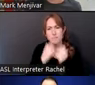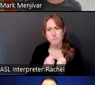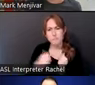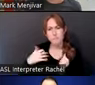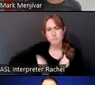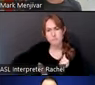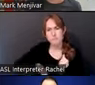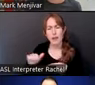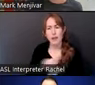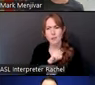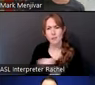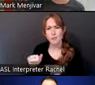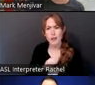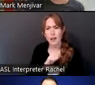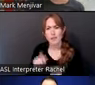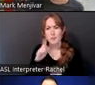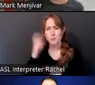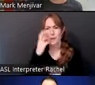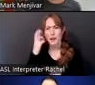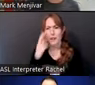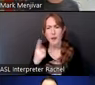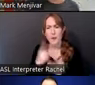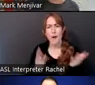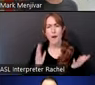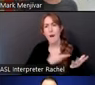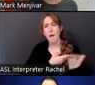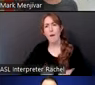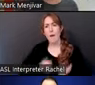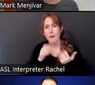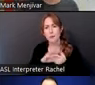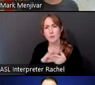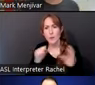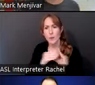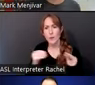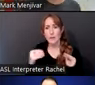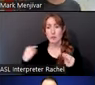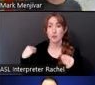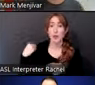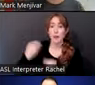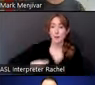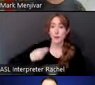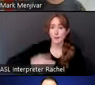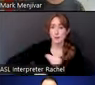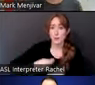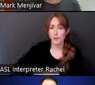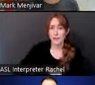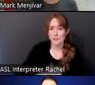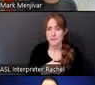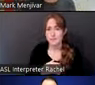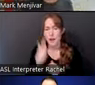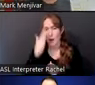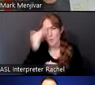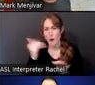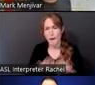realize where we, you know, what the stories are in our lives generationally, and how are we creating meaning from them now? This has still